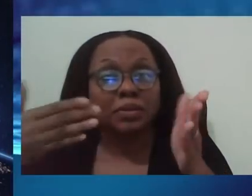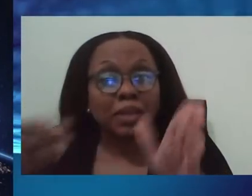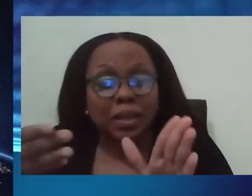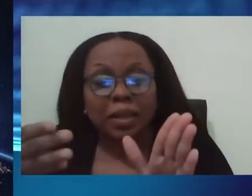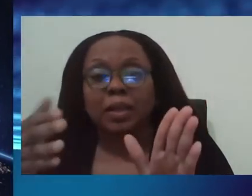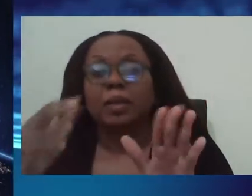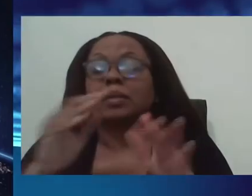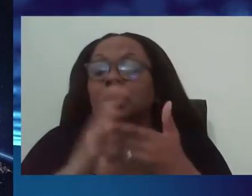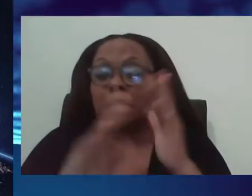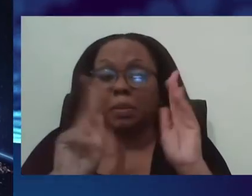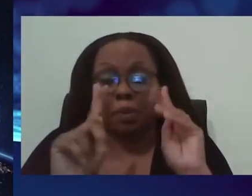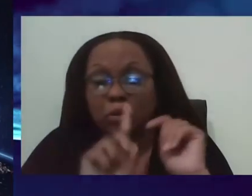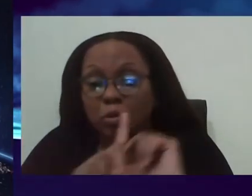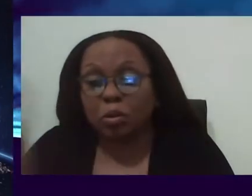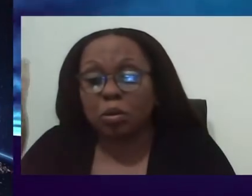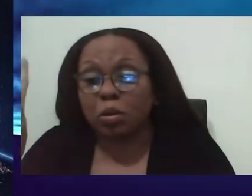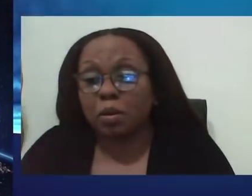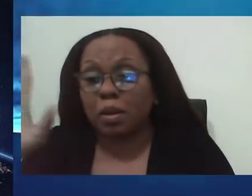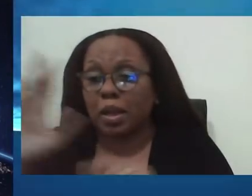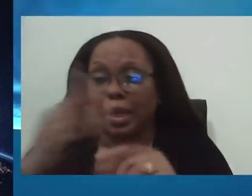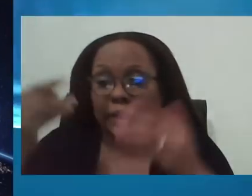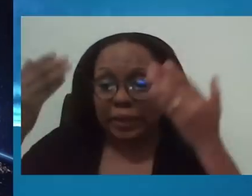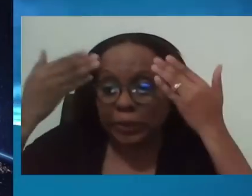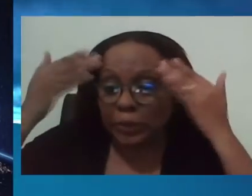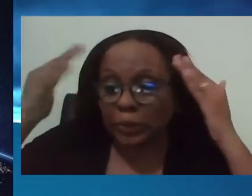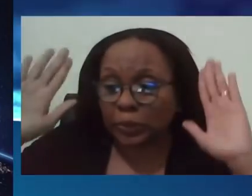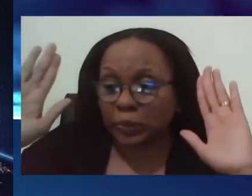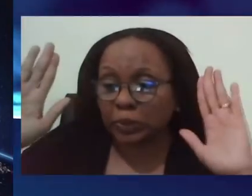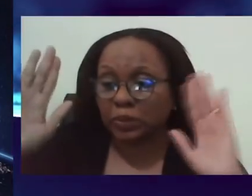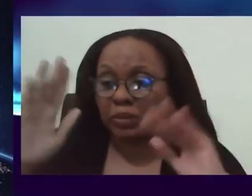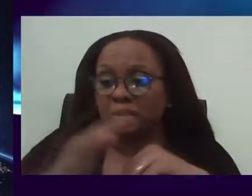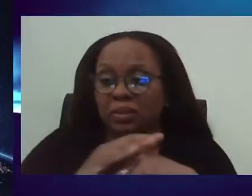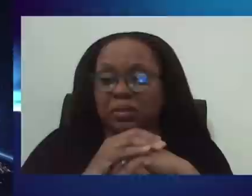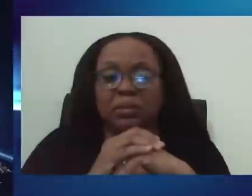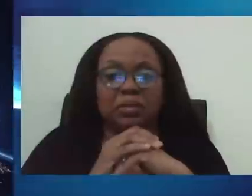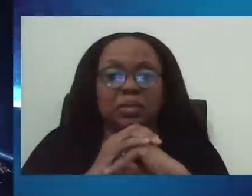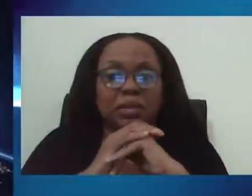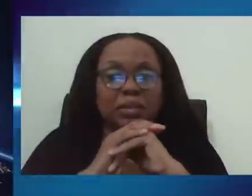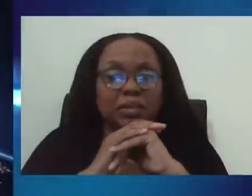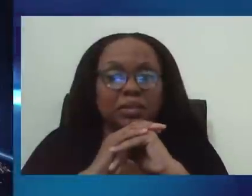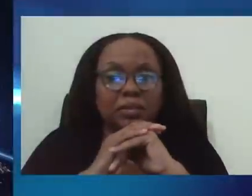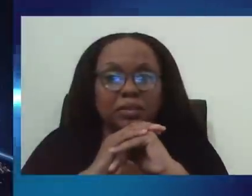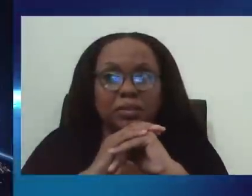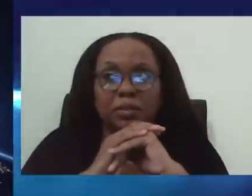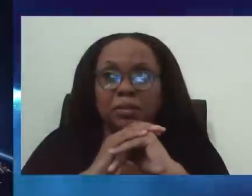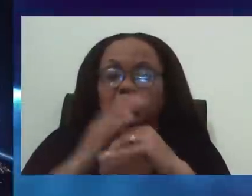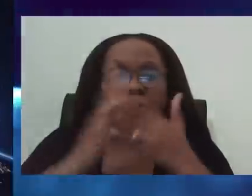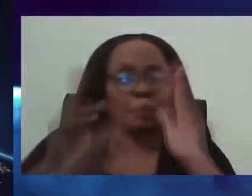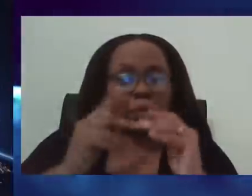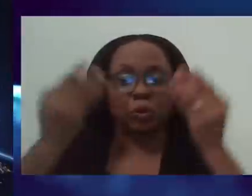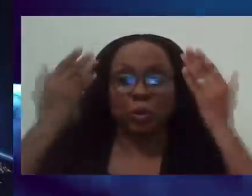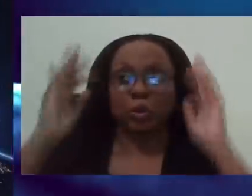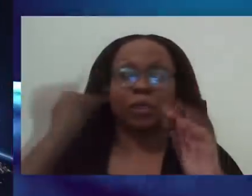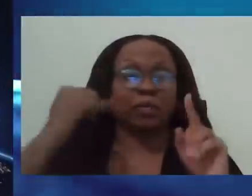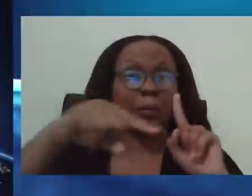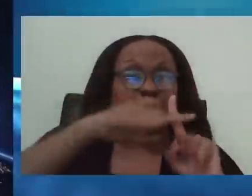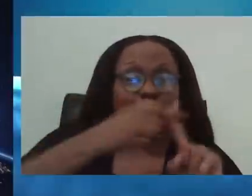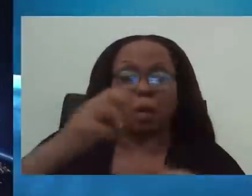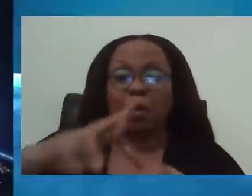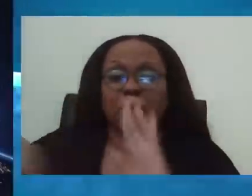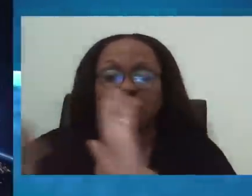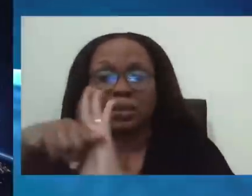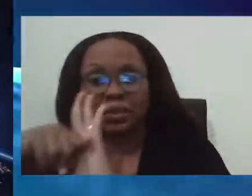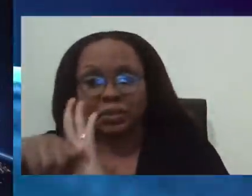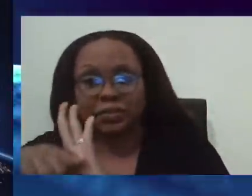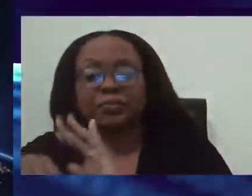status. And then there are persons who are actually walking around that don't know their status, but they cannot be added to the total number of